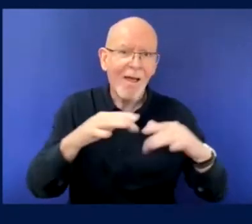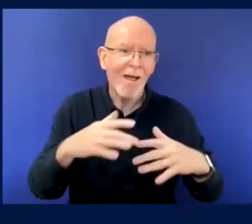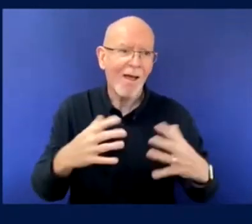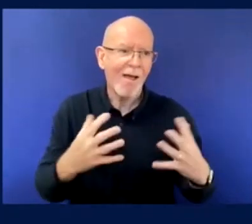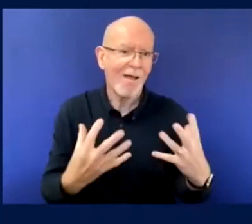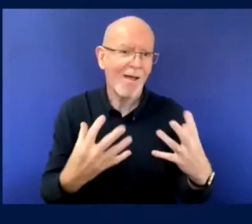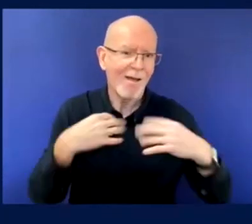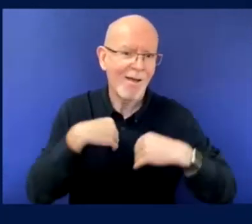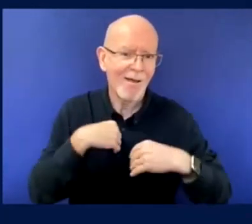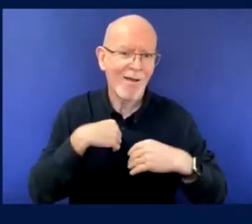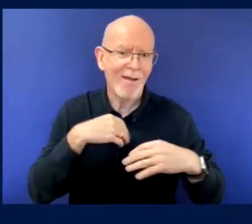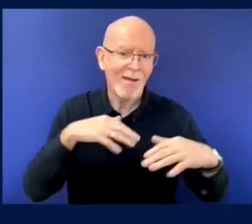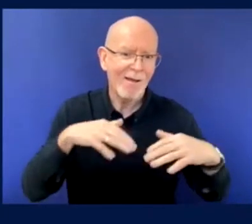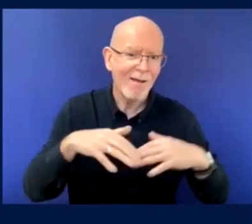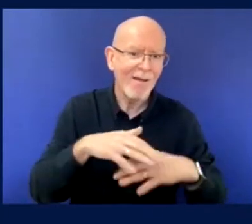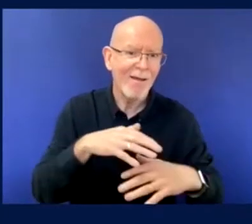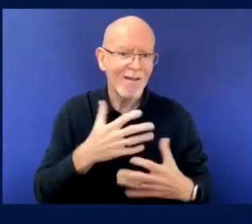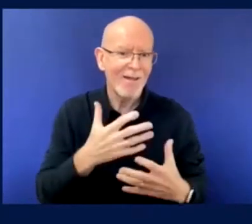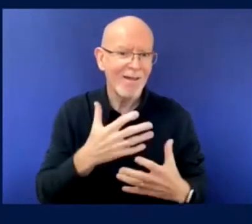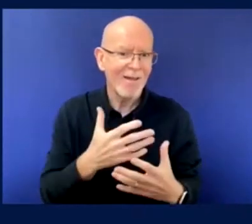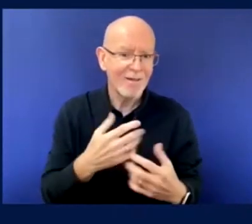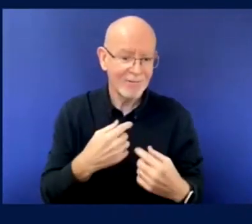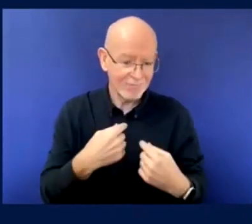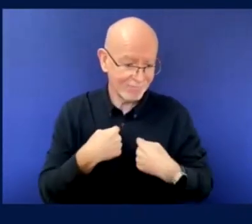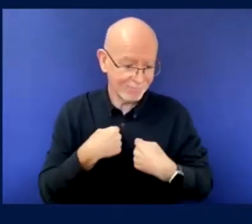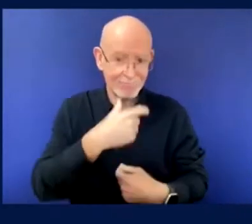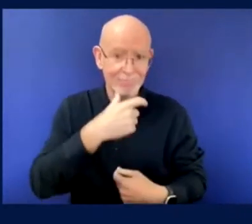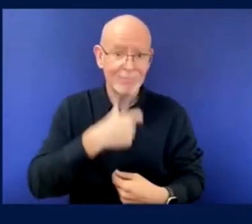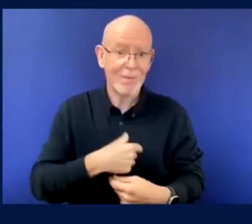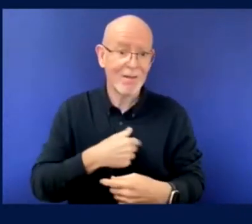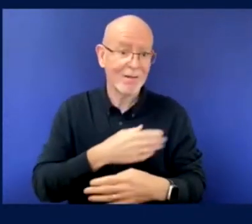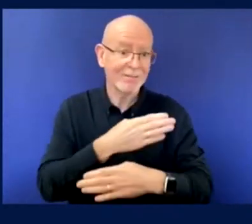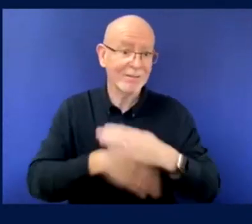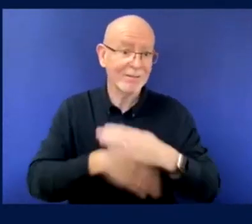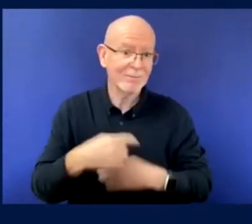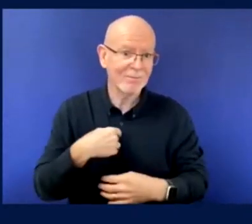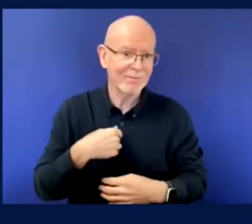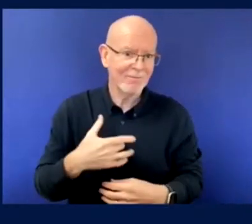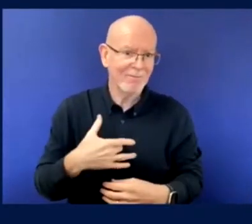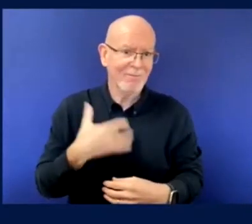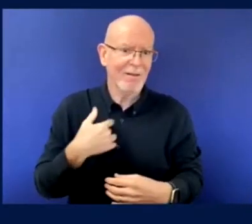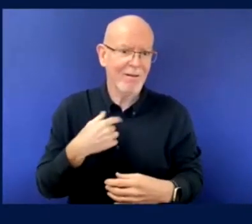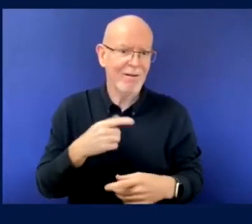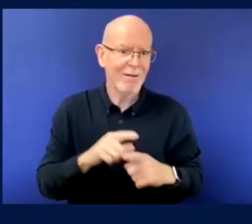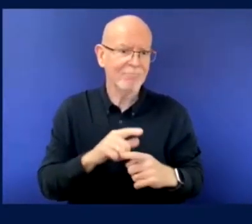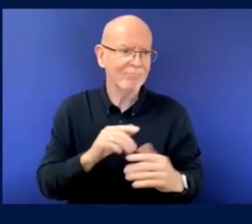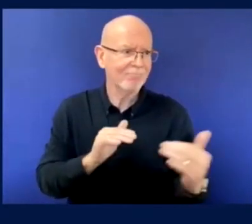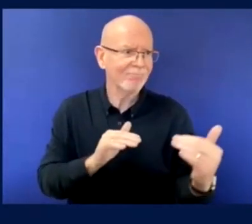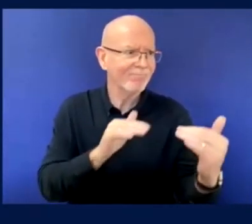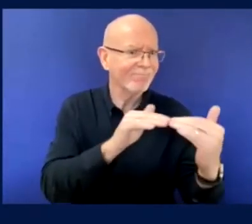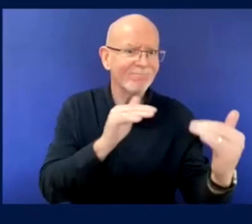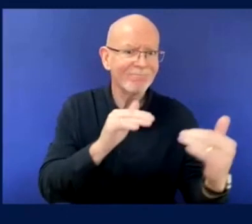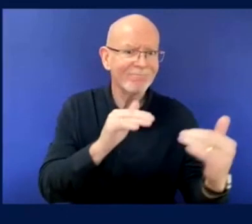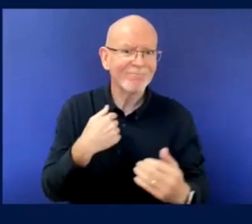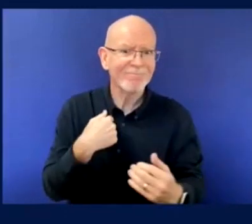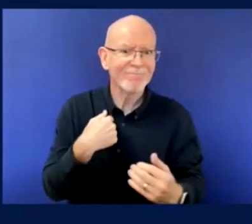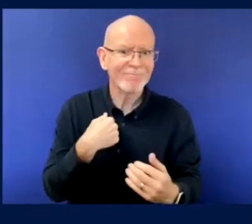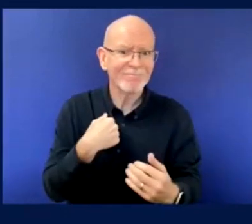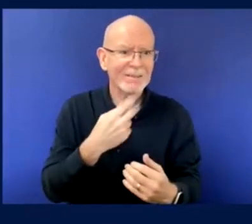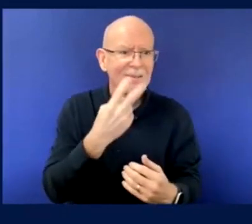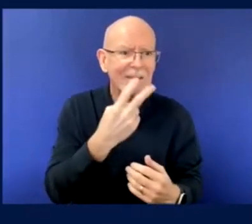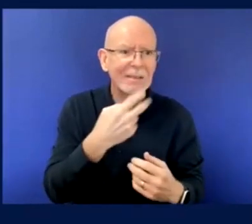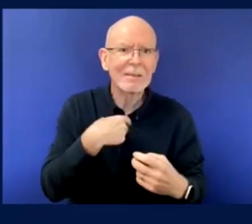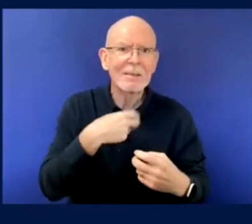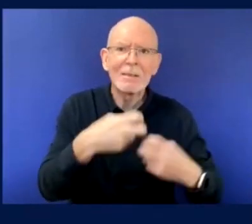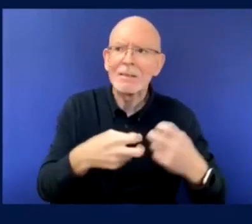question for you, Elena, similar to what I, I finished with Ted, um, what message do you have to our fellow